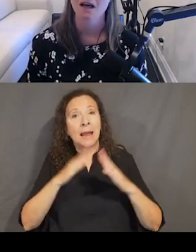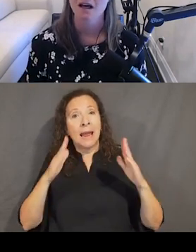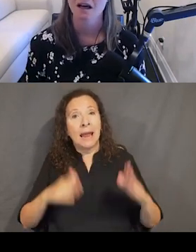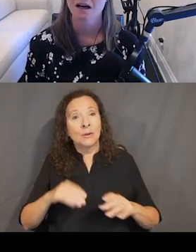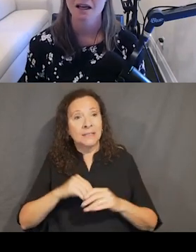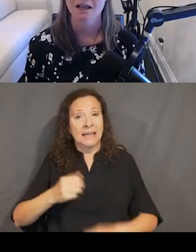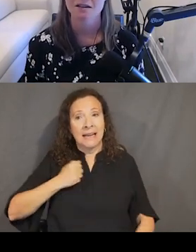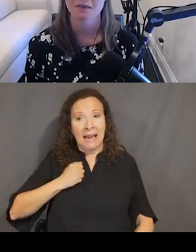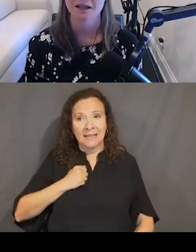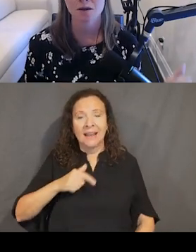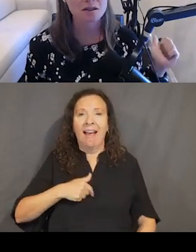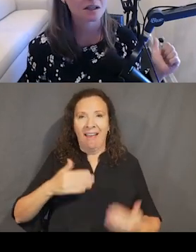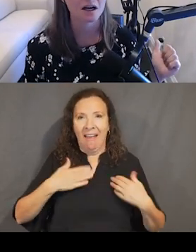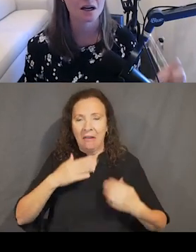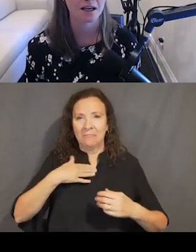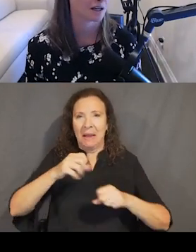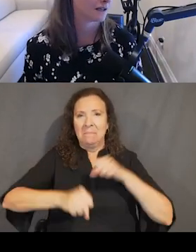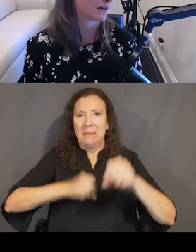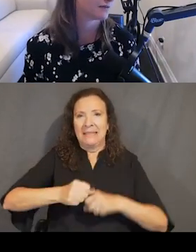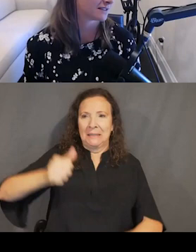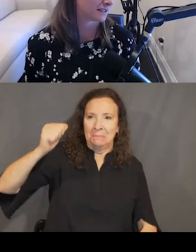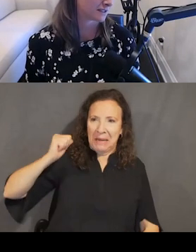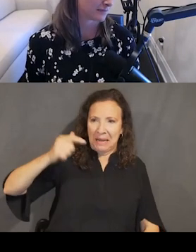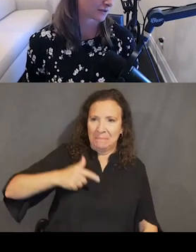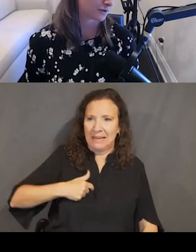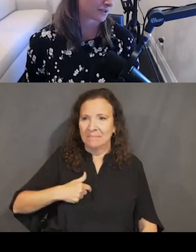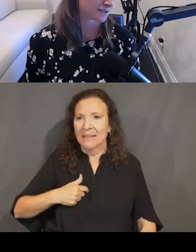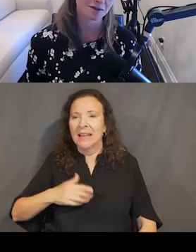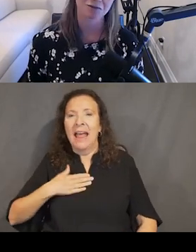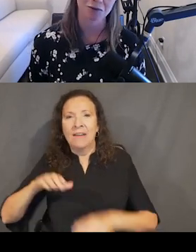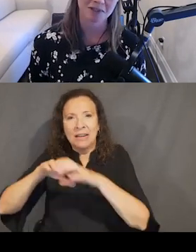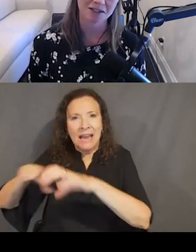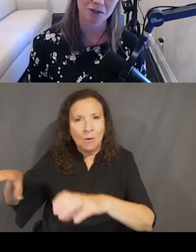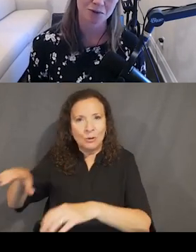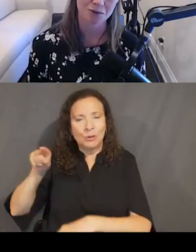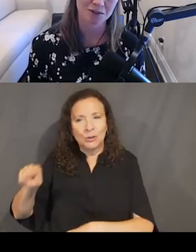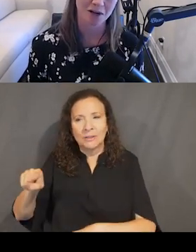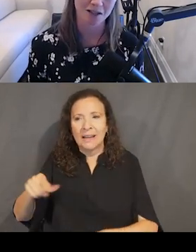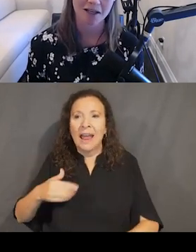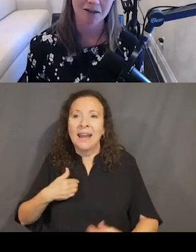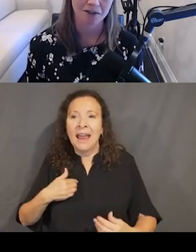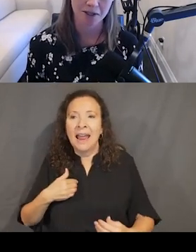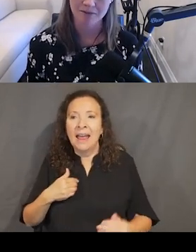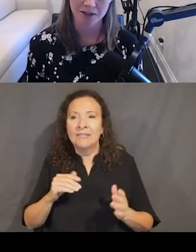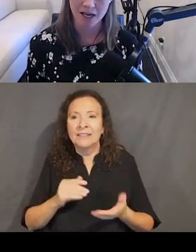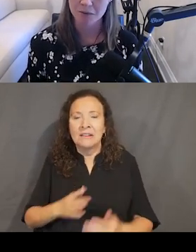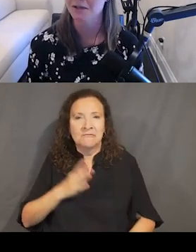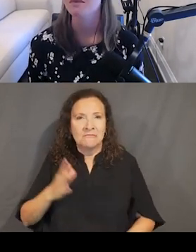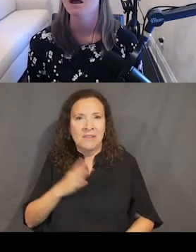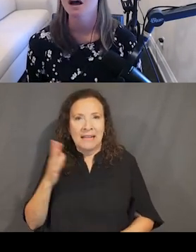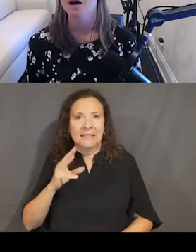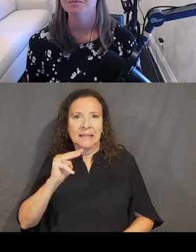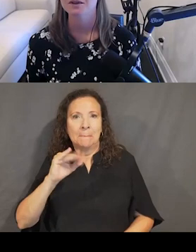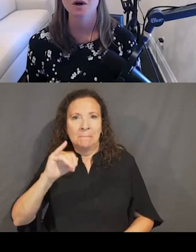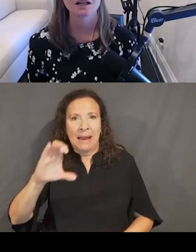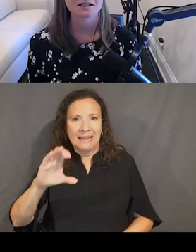bike and my couch, and I have a fancy-dancy microphone because this room is super, super small and very echoey.